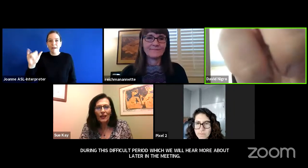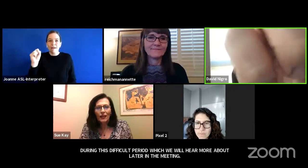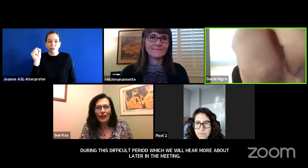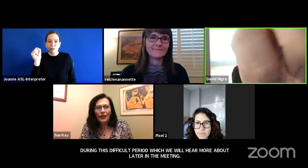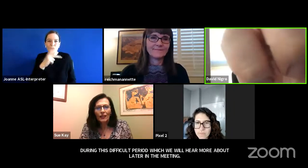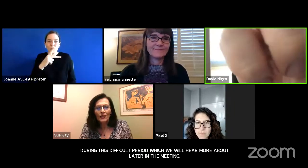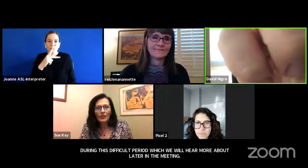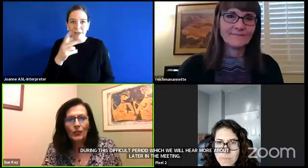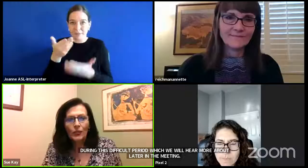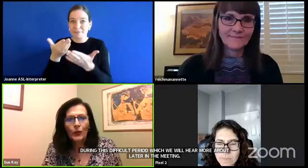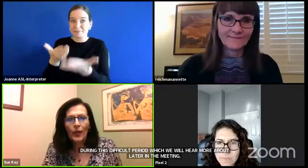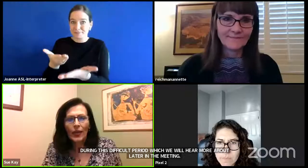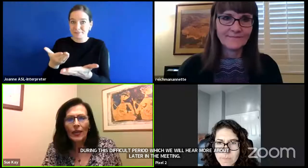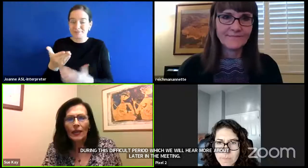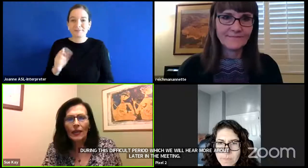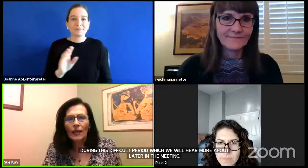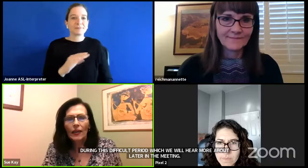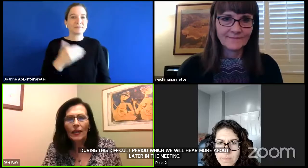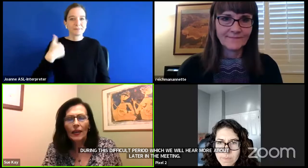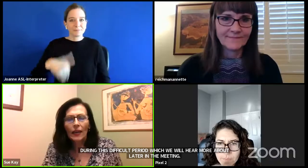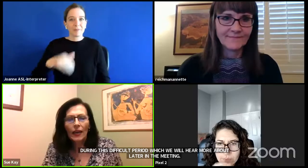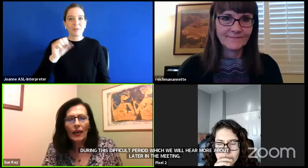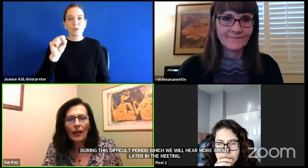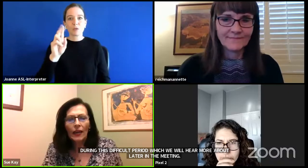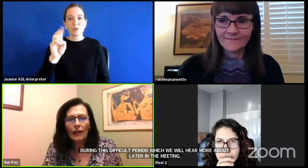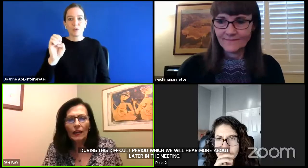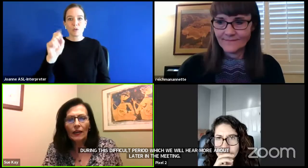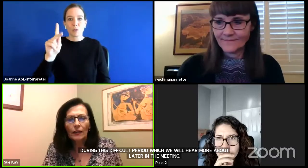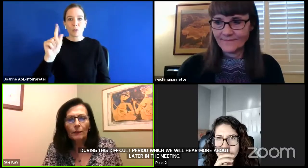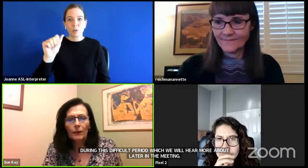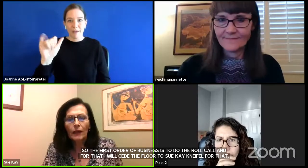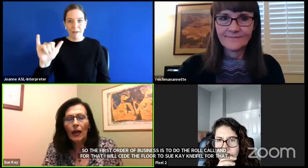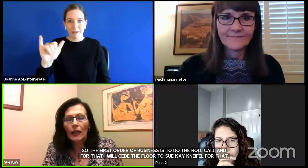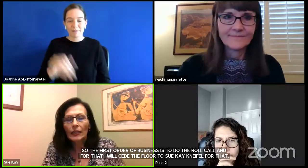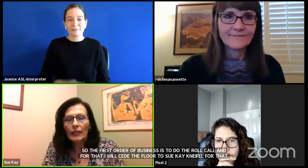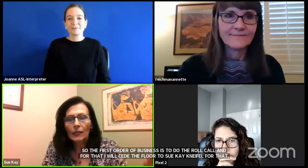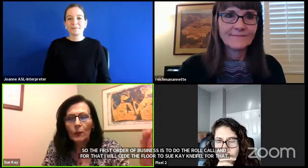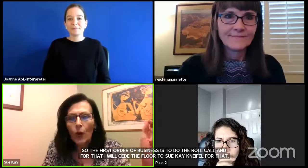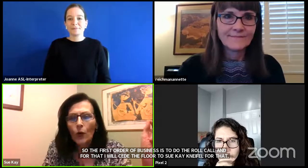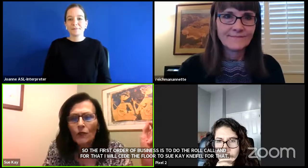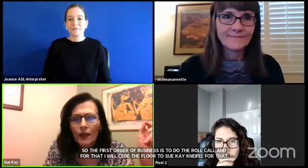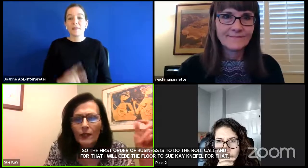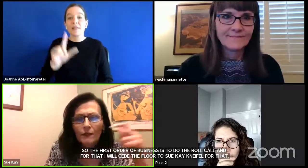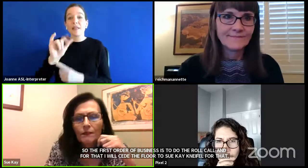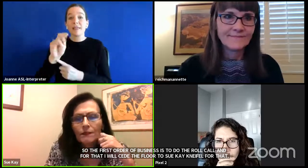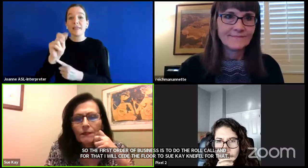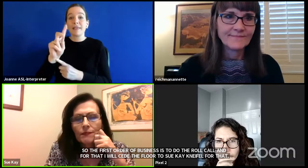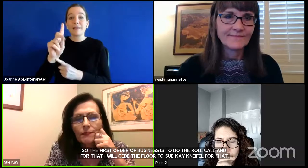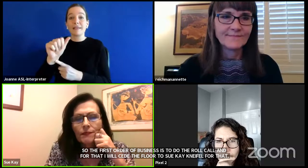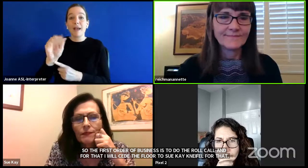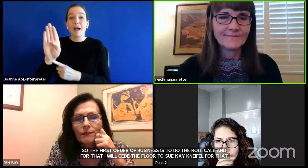this is sukay um linda bove